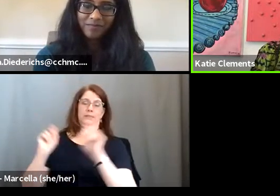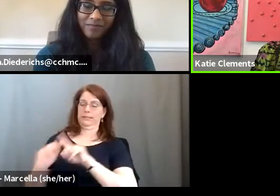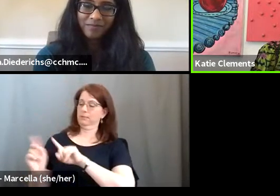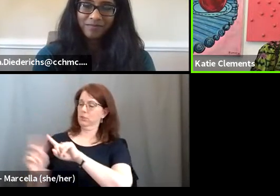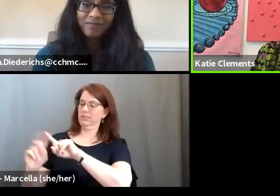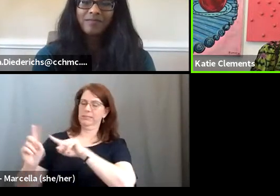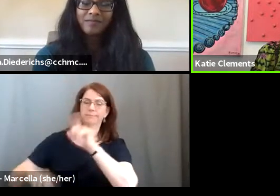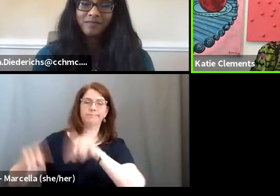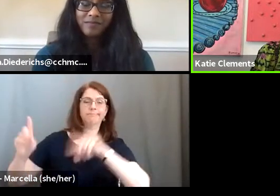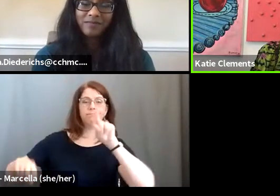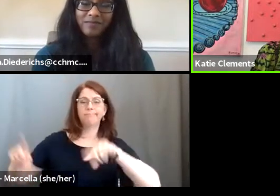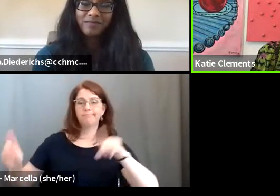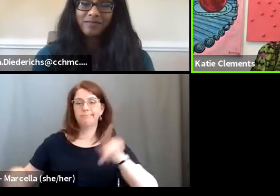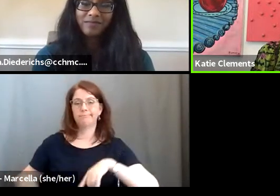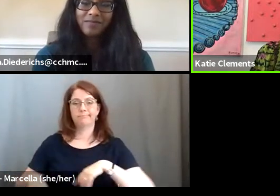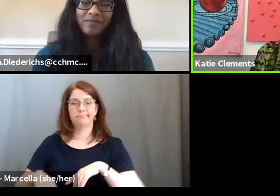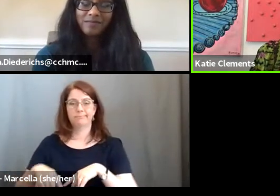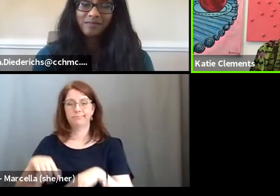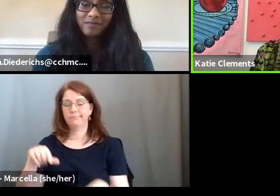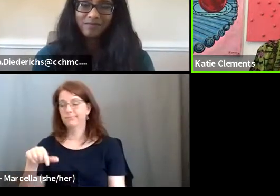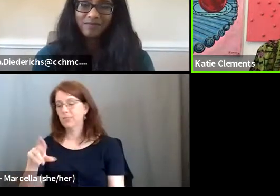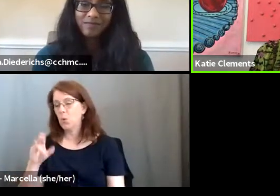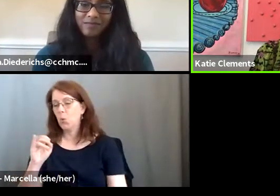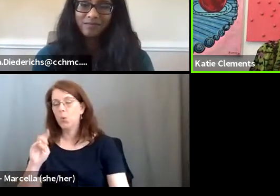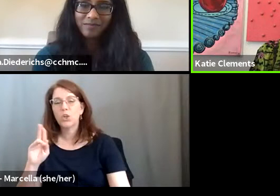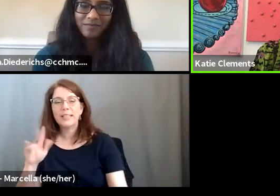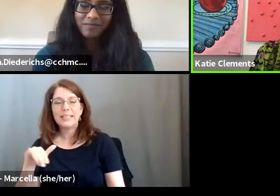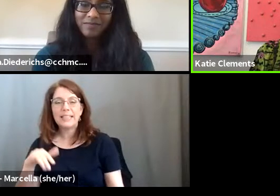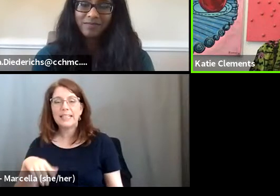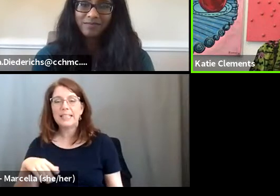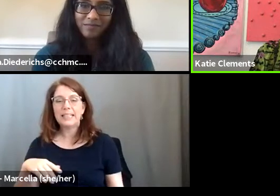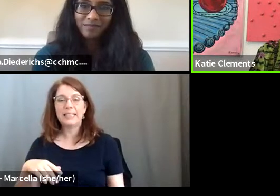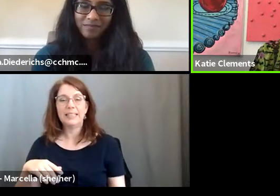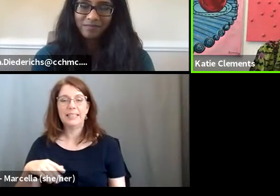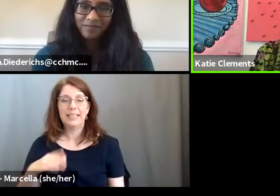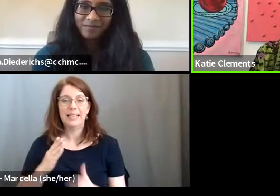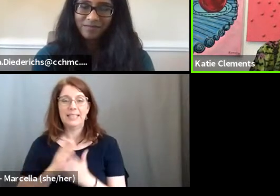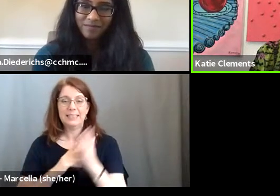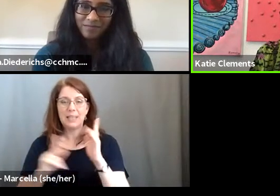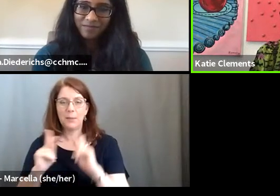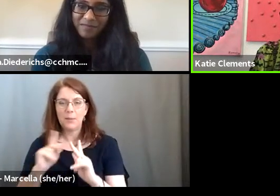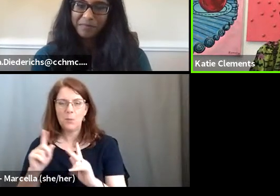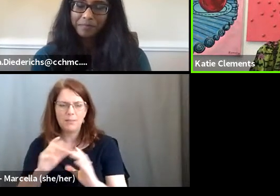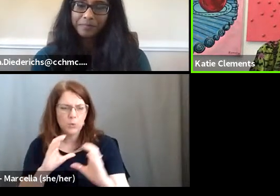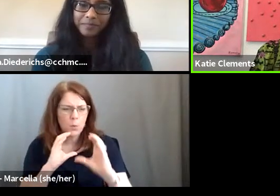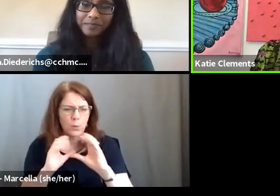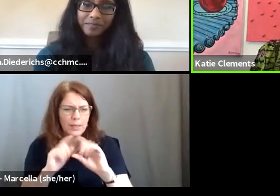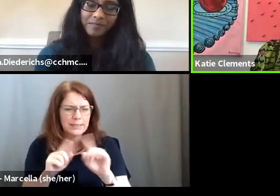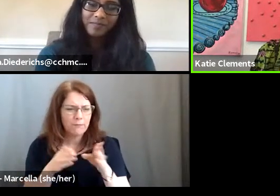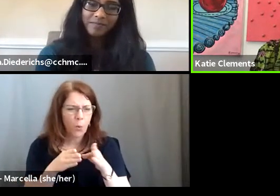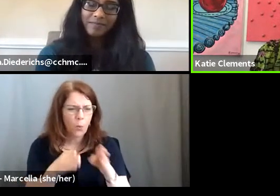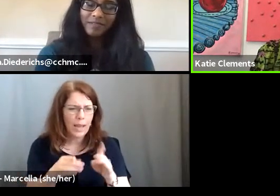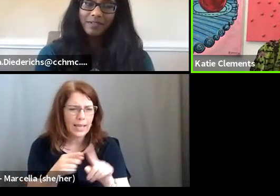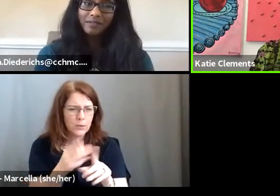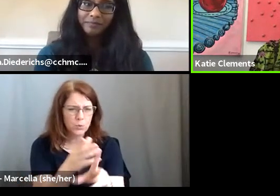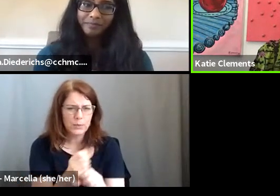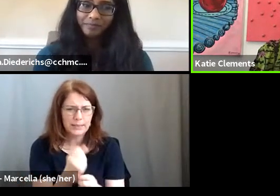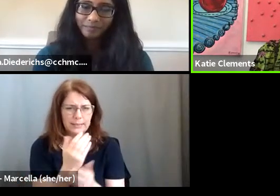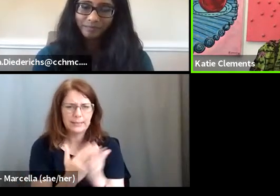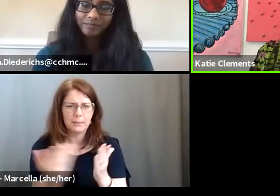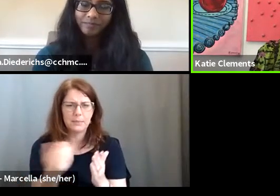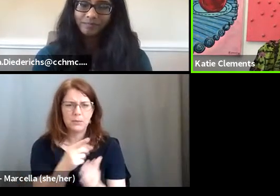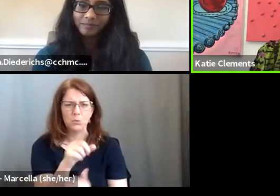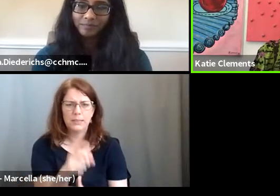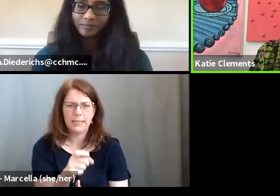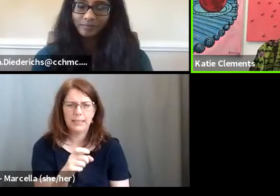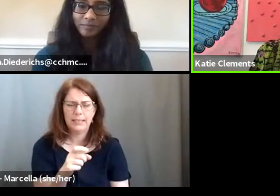which I love that we're quirky and there's certain people that you have to communicate differently with to get something that you need from